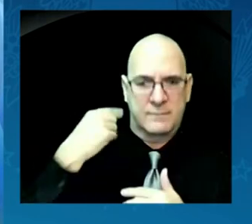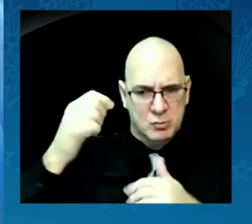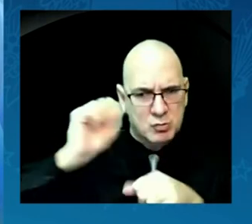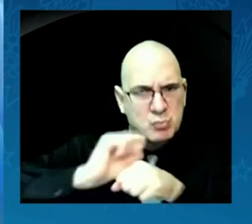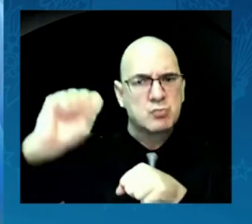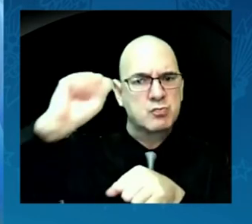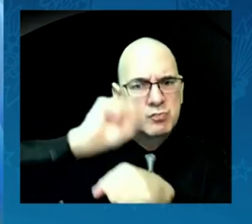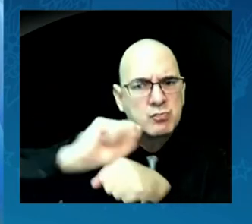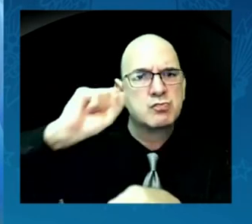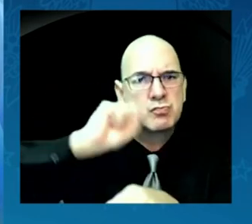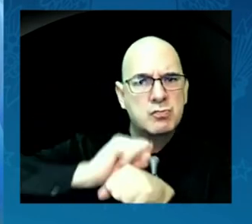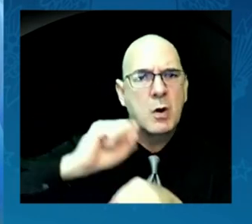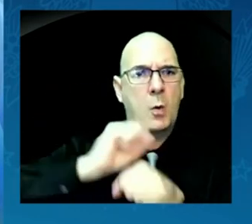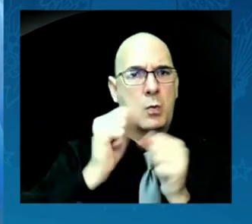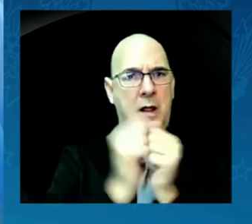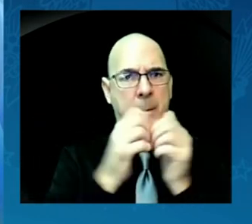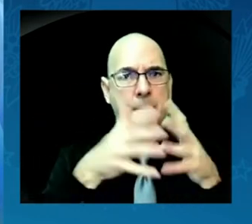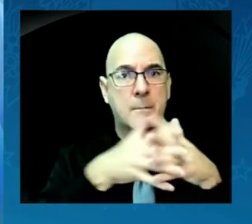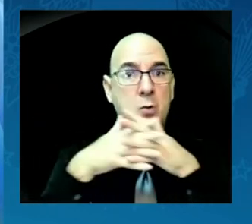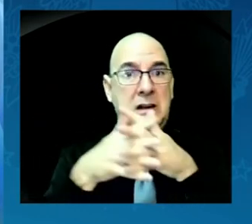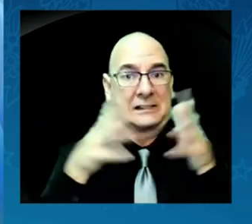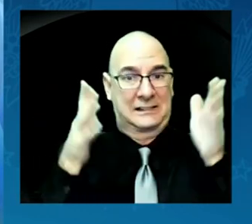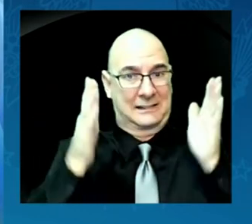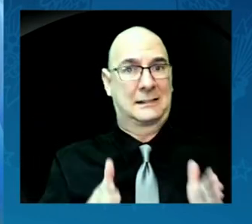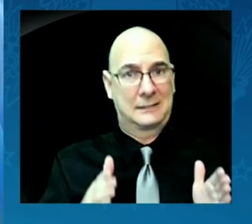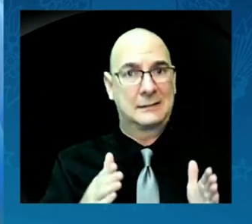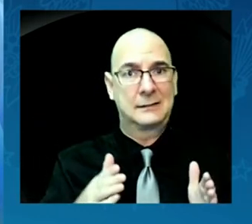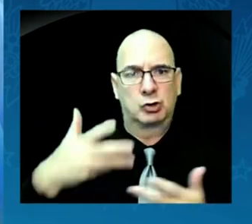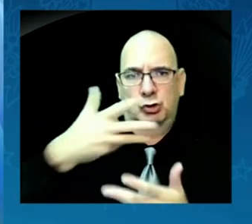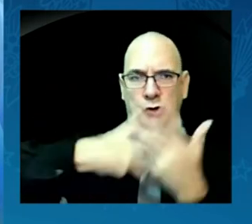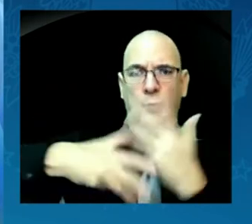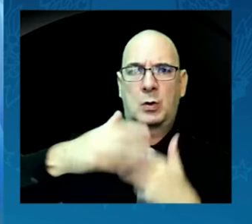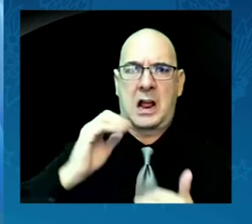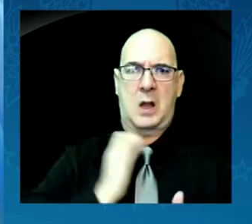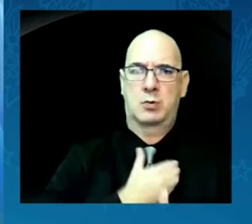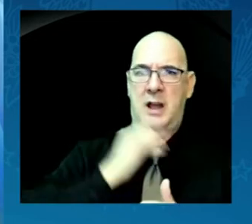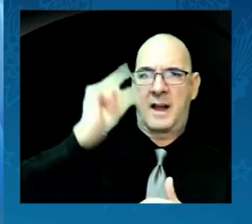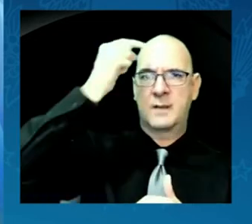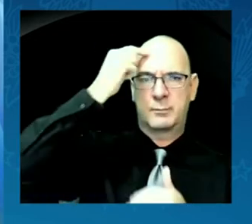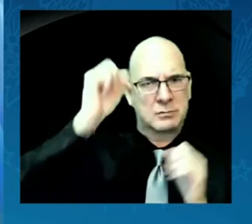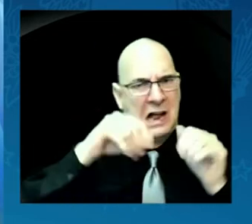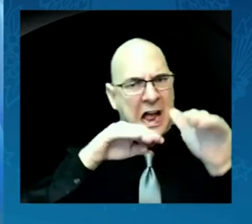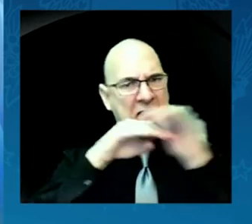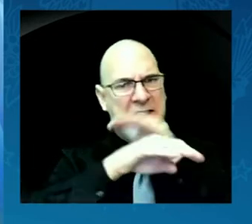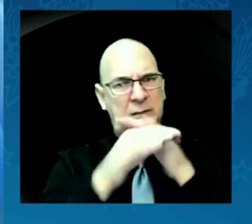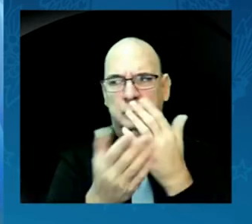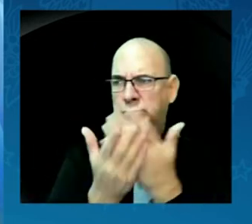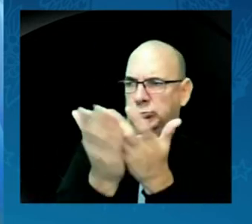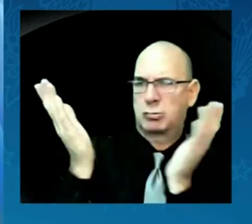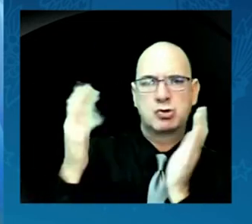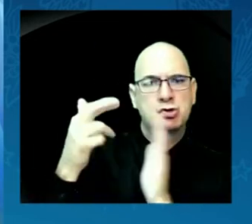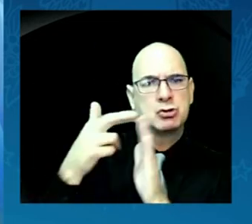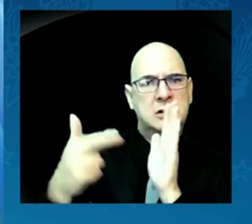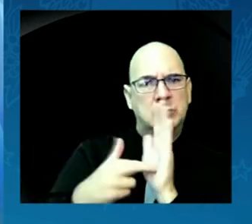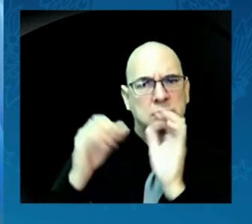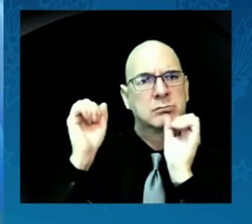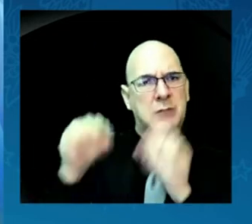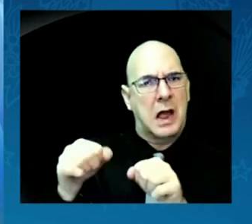they will be able to access information about how to register and vote in a language that they speak.